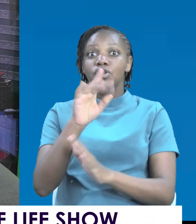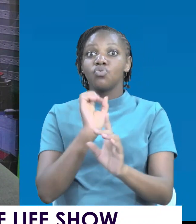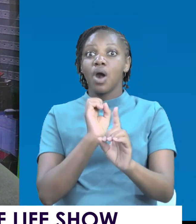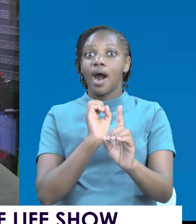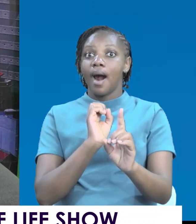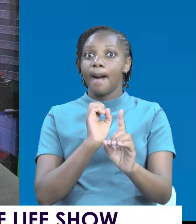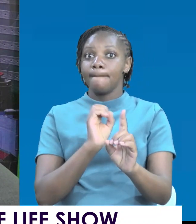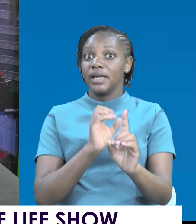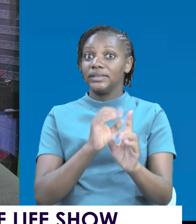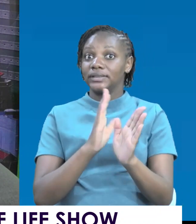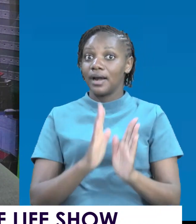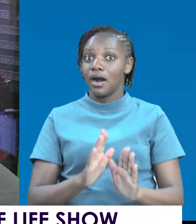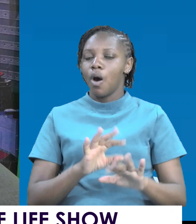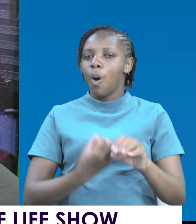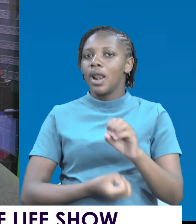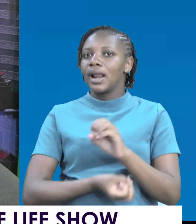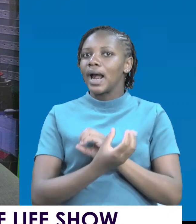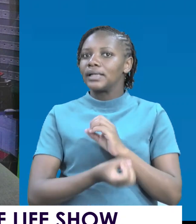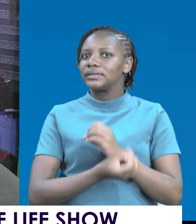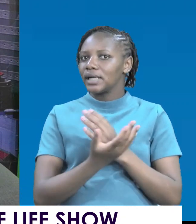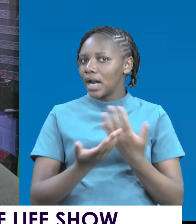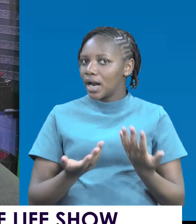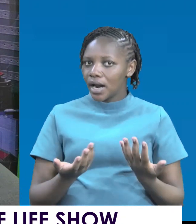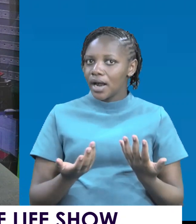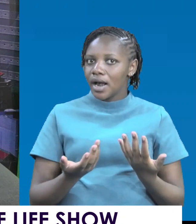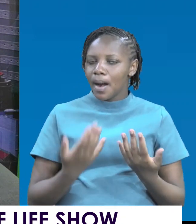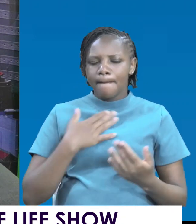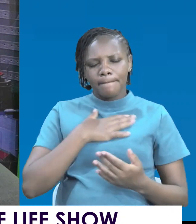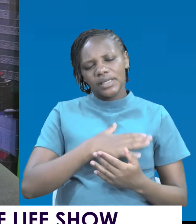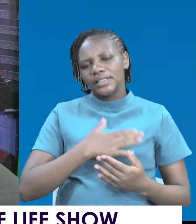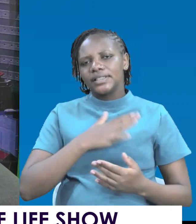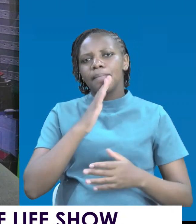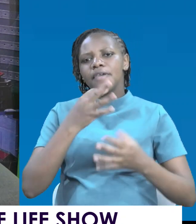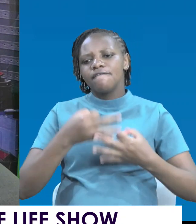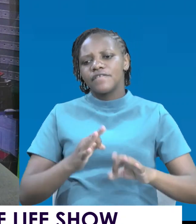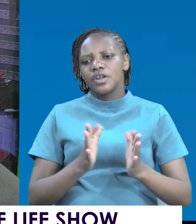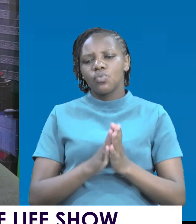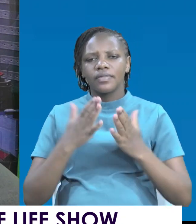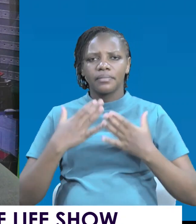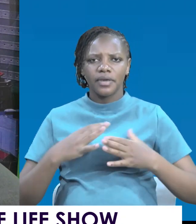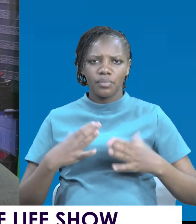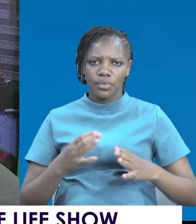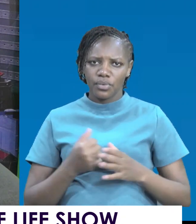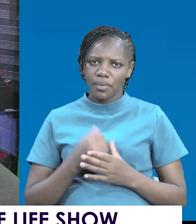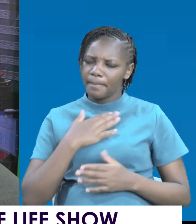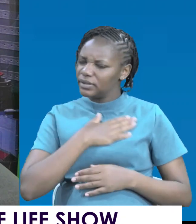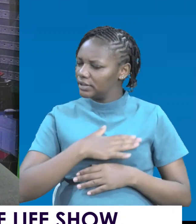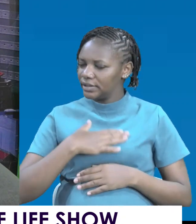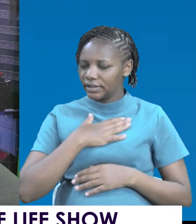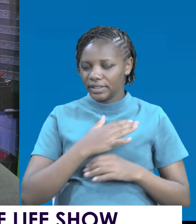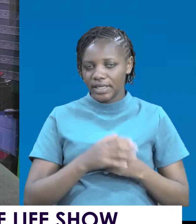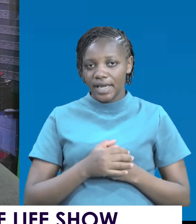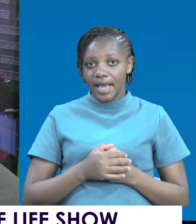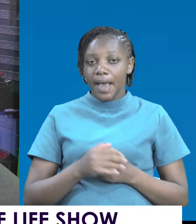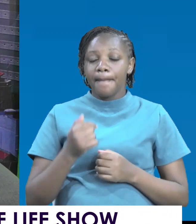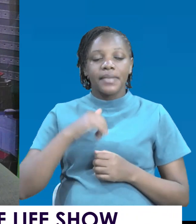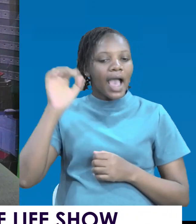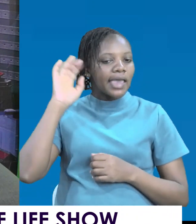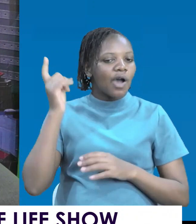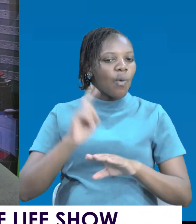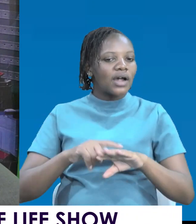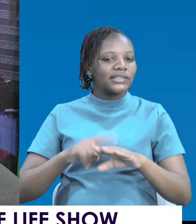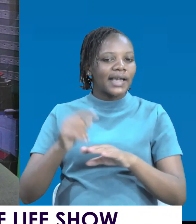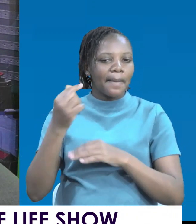counselor. Let people be free with you. Let people be free. You know, I had time somebody talk about